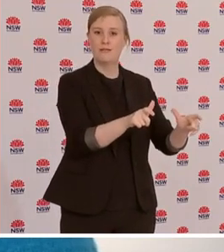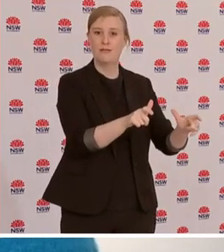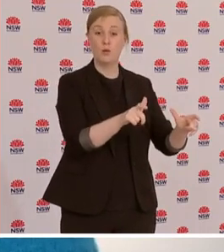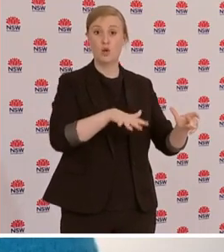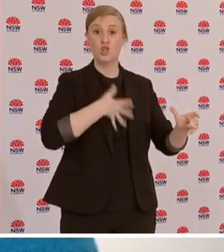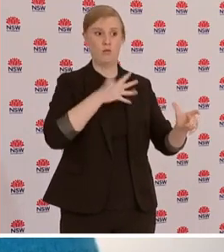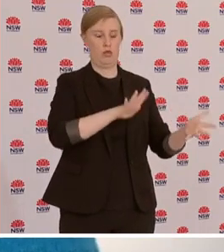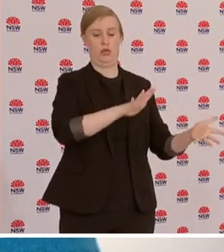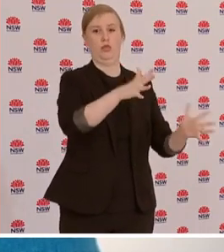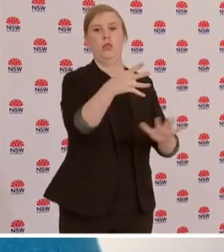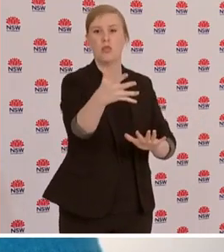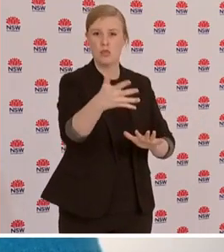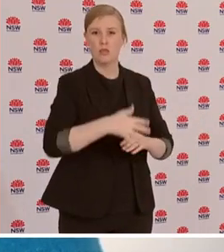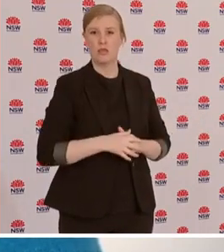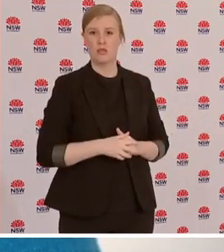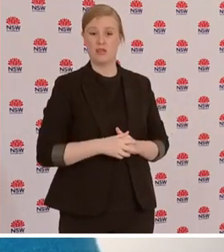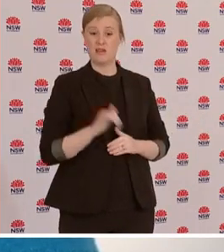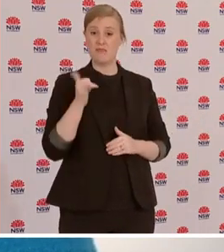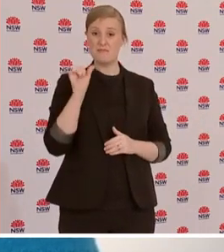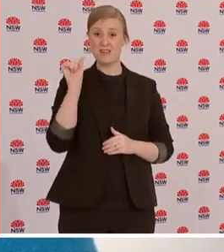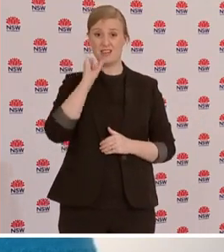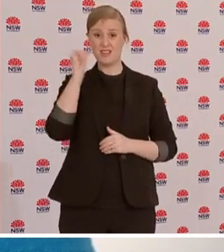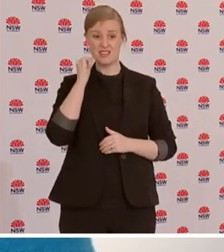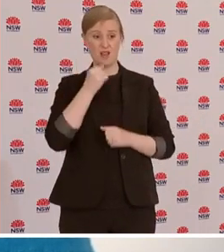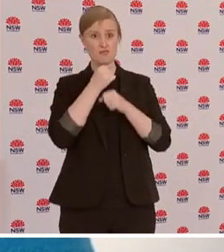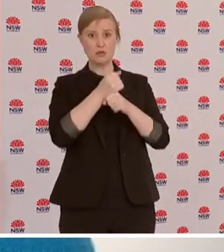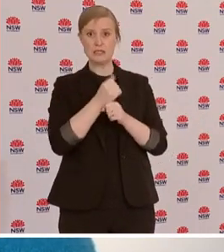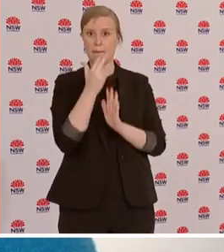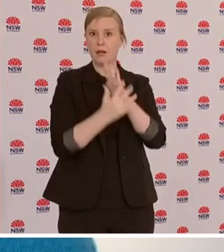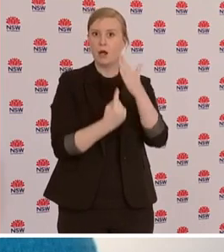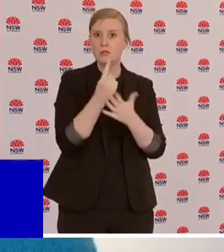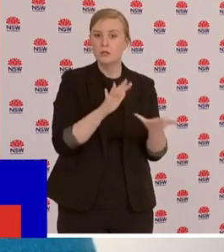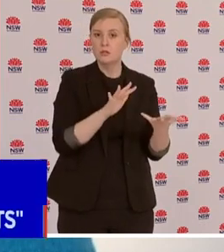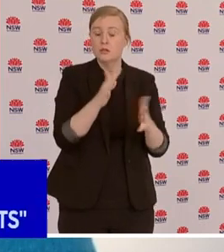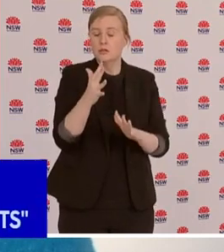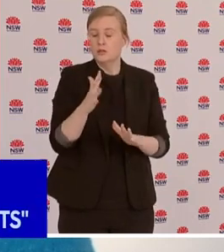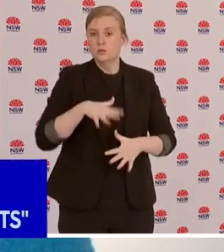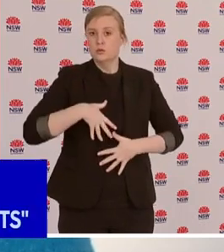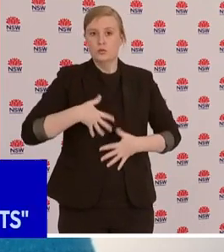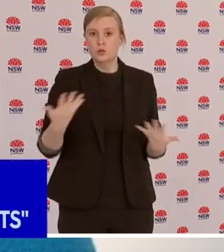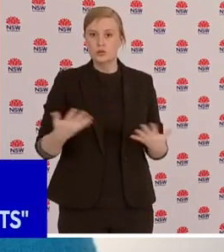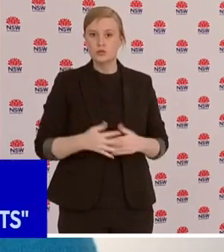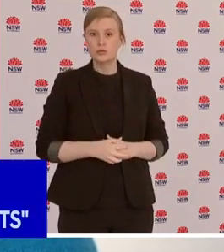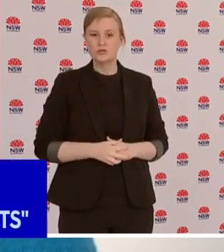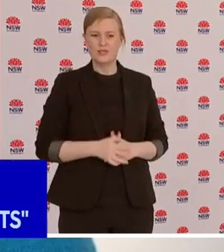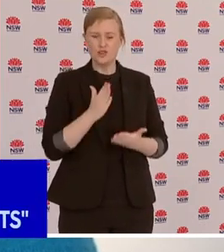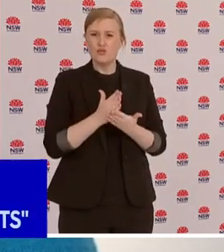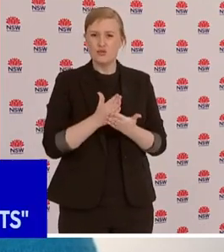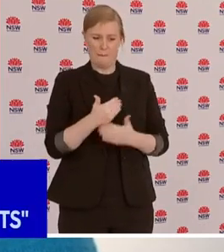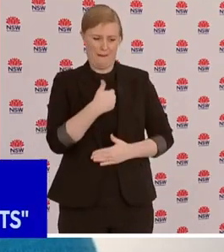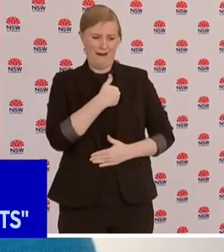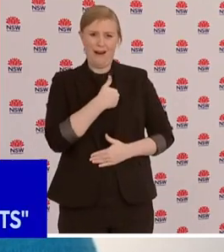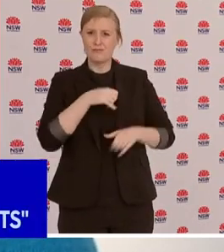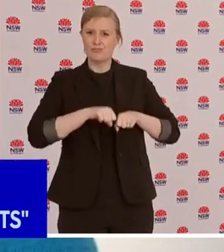so utterly disgusted, disappointed and heartbroken that people don't consider the safety